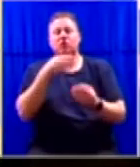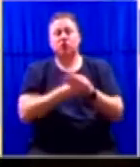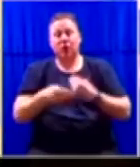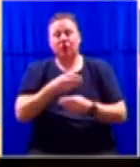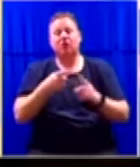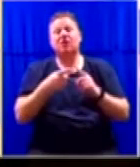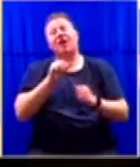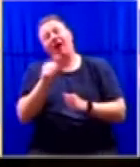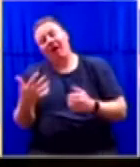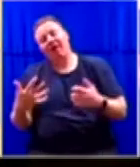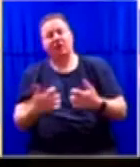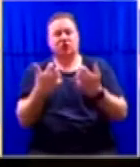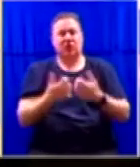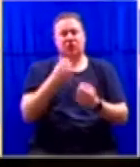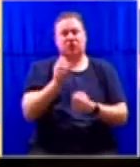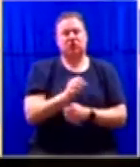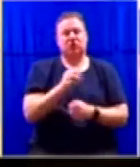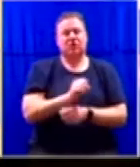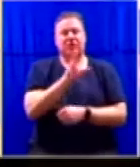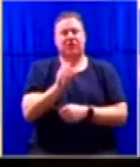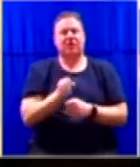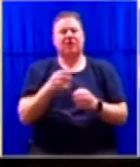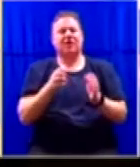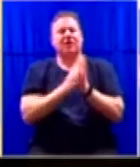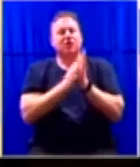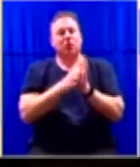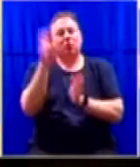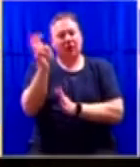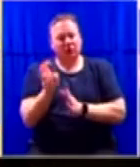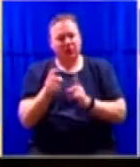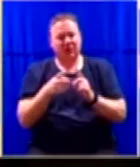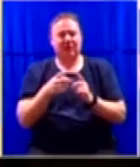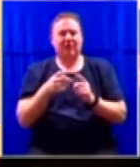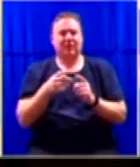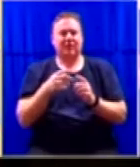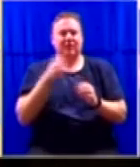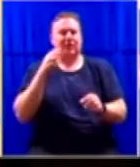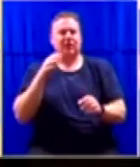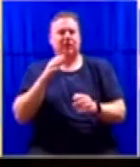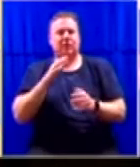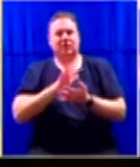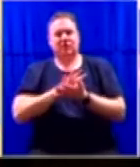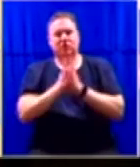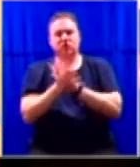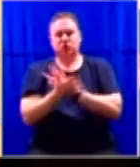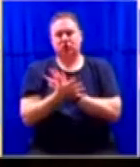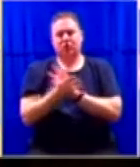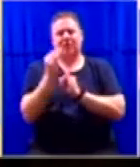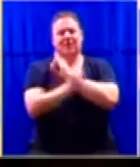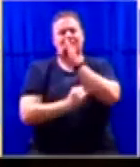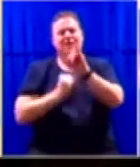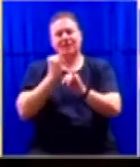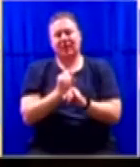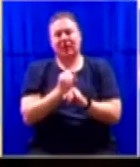our nation, such as power supply constraints, have on our standing with international investors